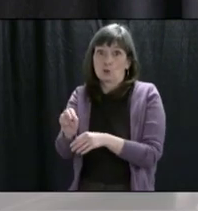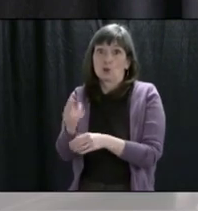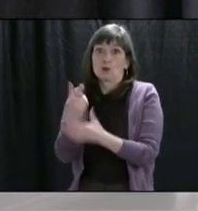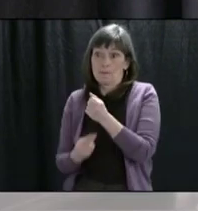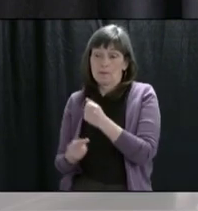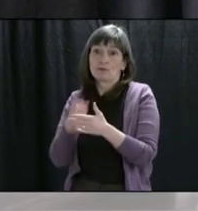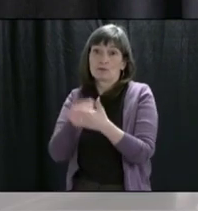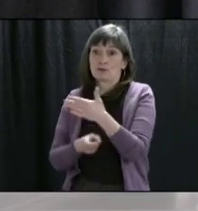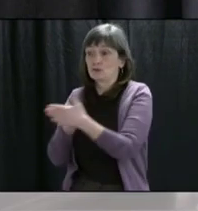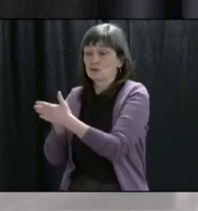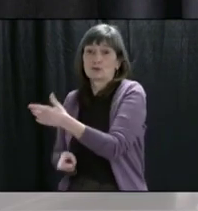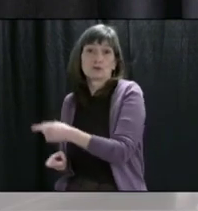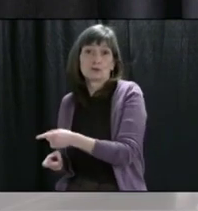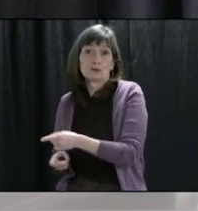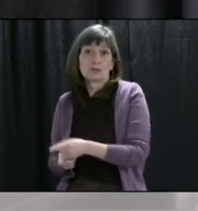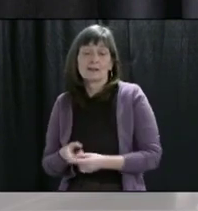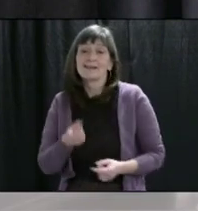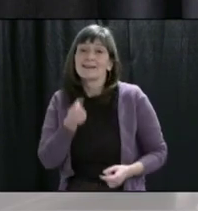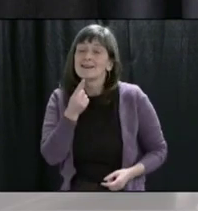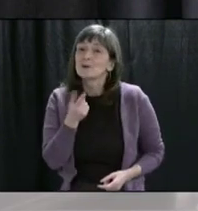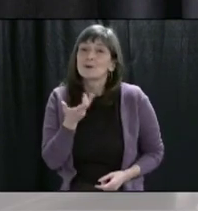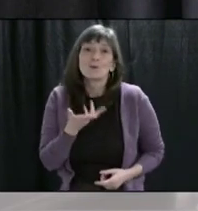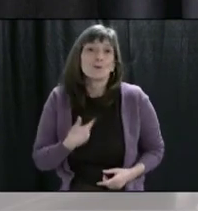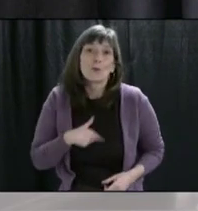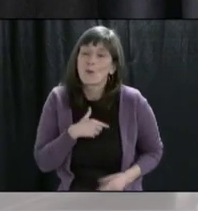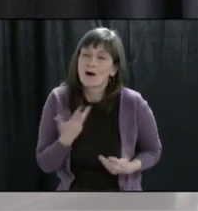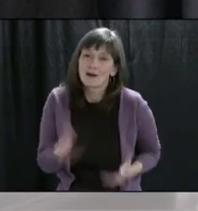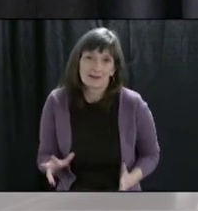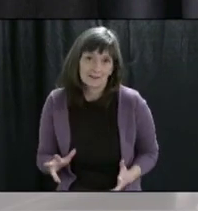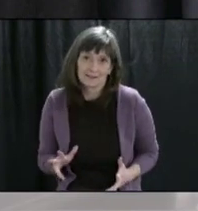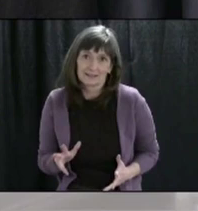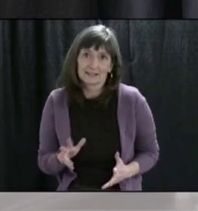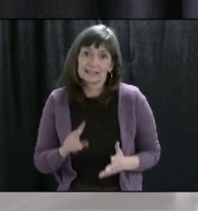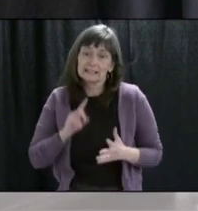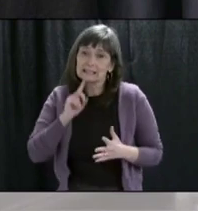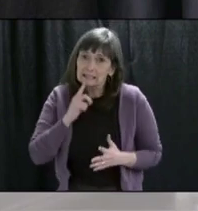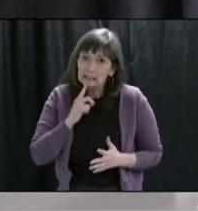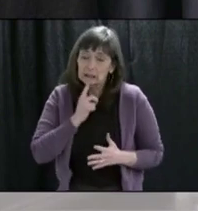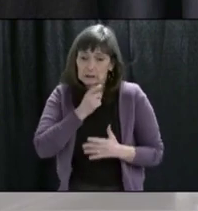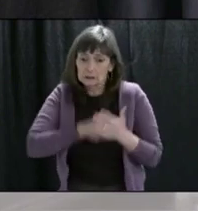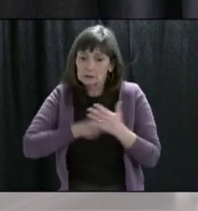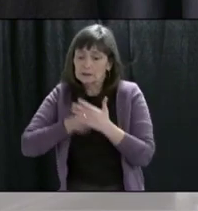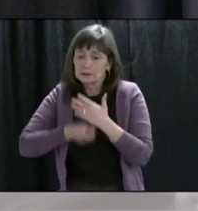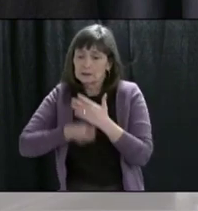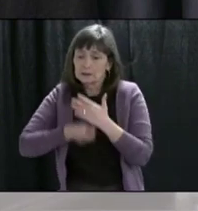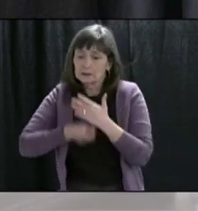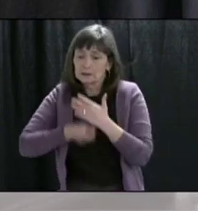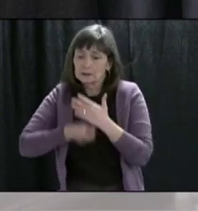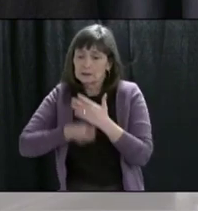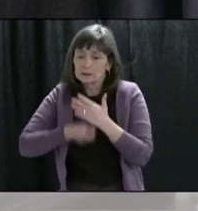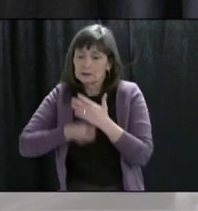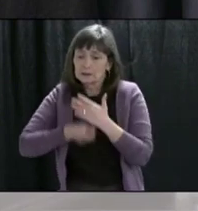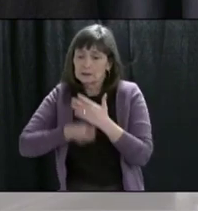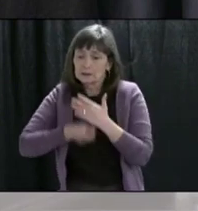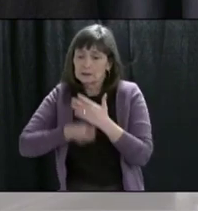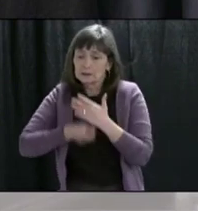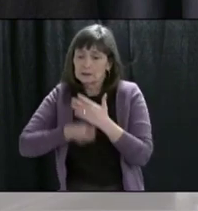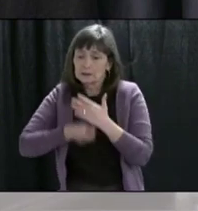have to use these, but it is a measure of the severity of the situation in which we... ...